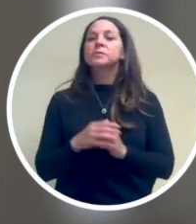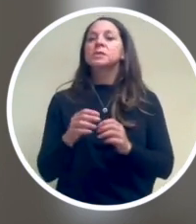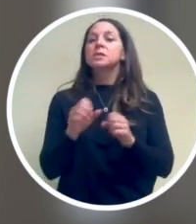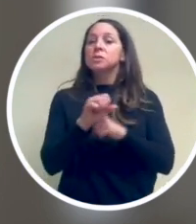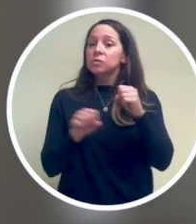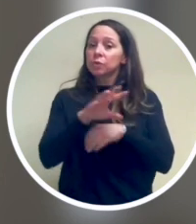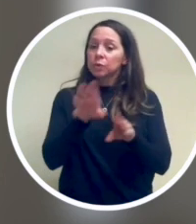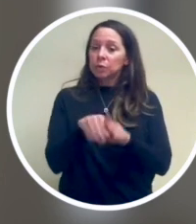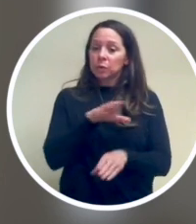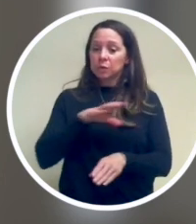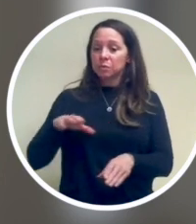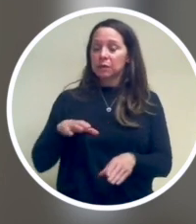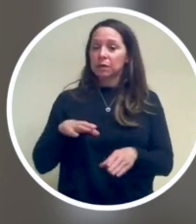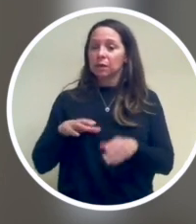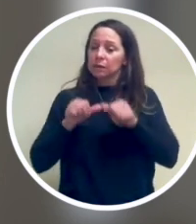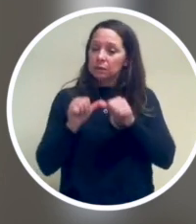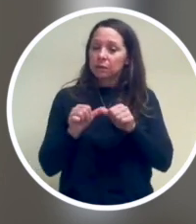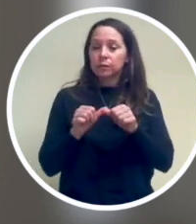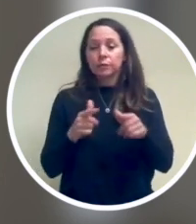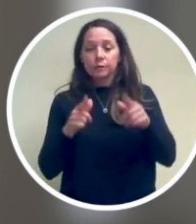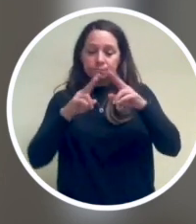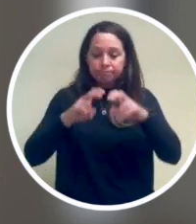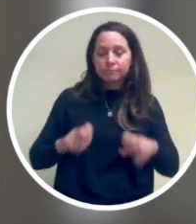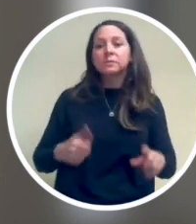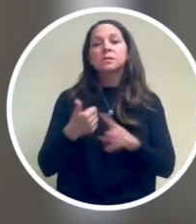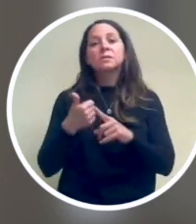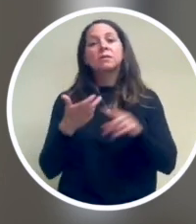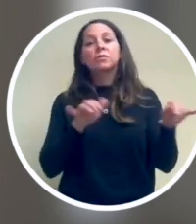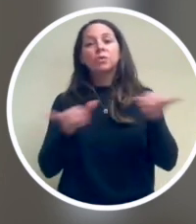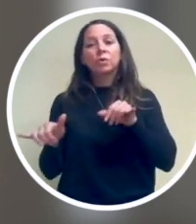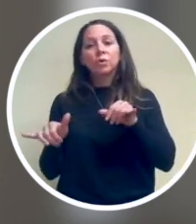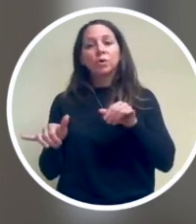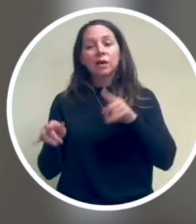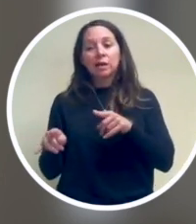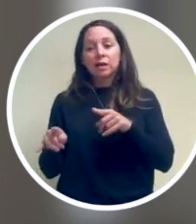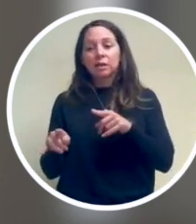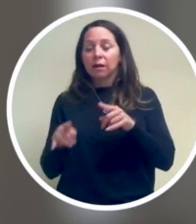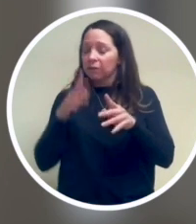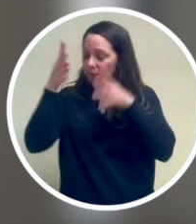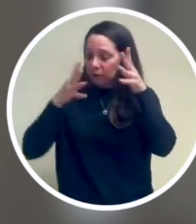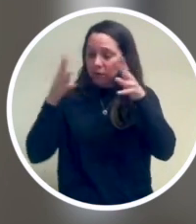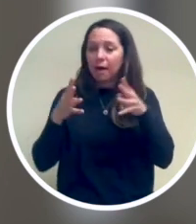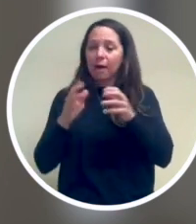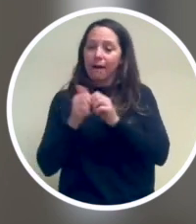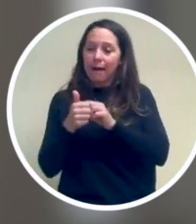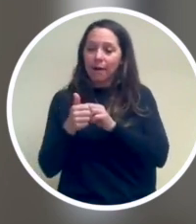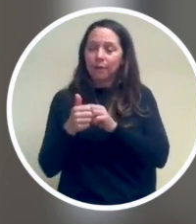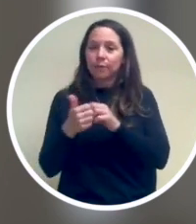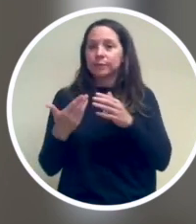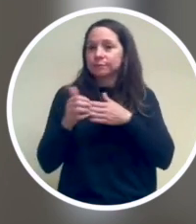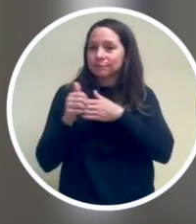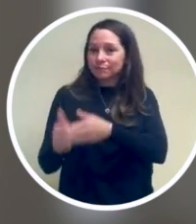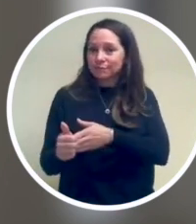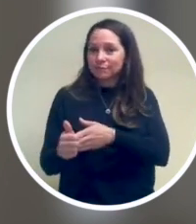The Structural Inclusion Committee is continuing their explorations just the same, and in some ways they're drawing up that map for